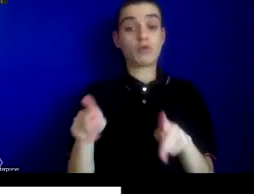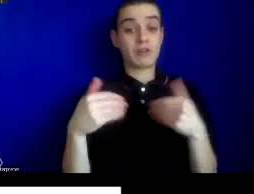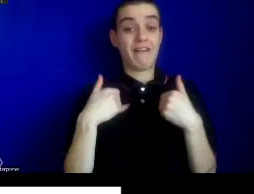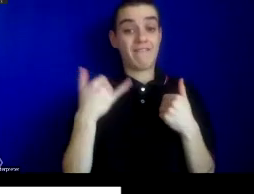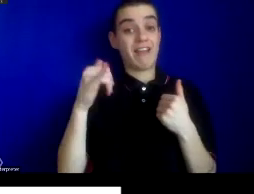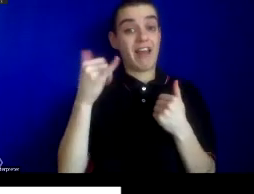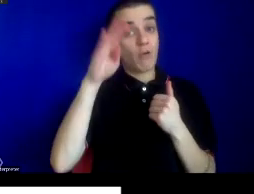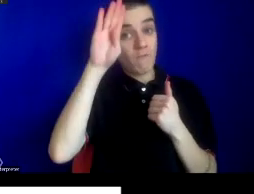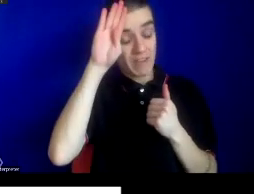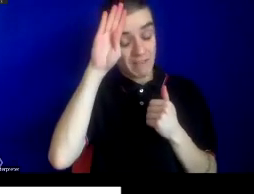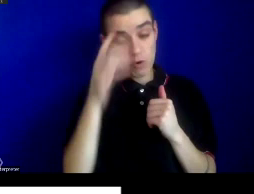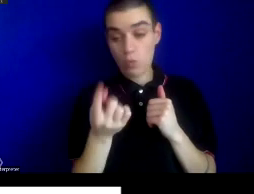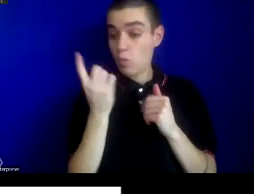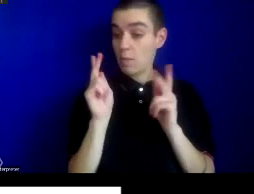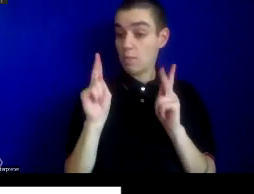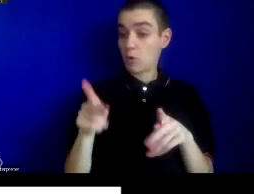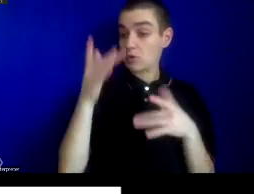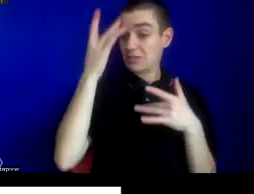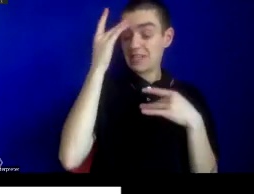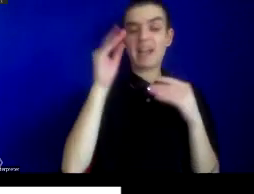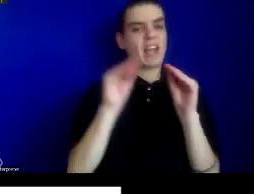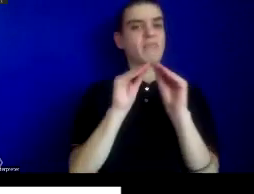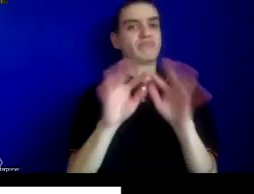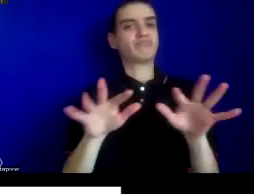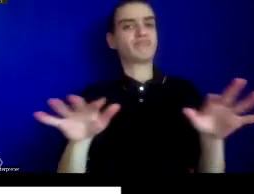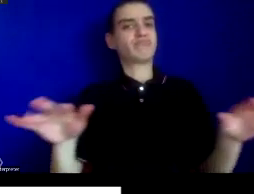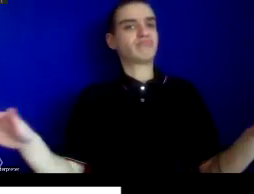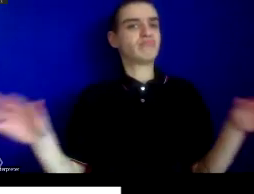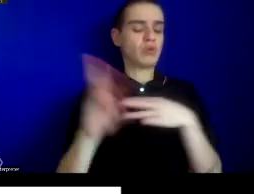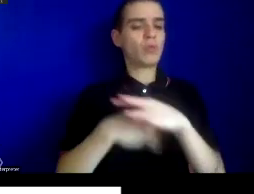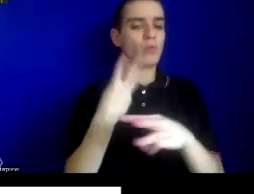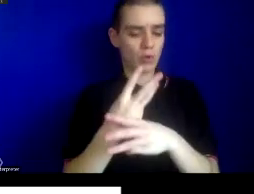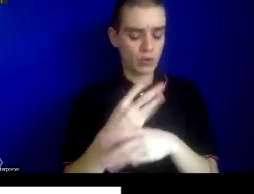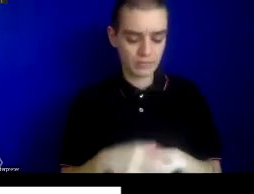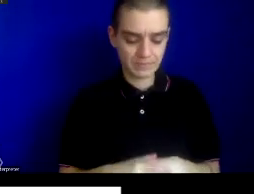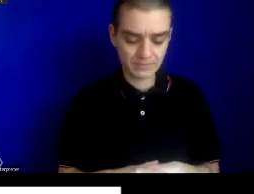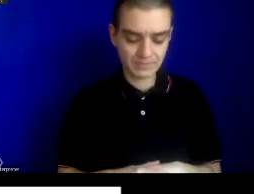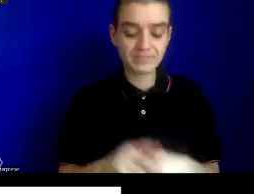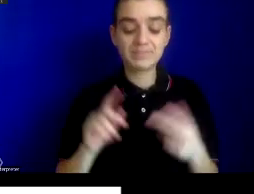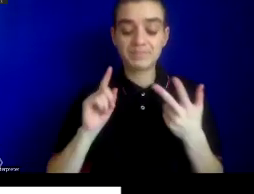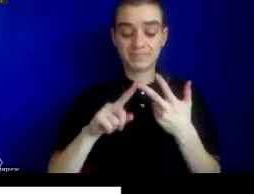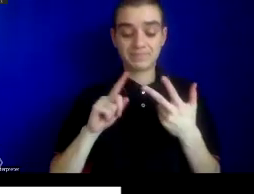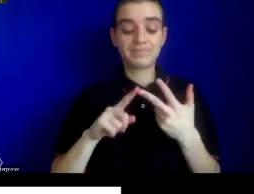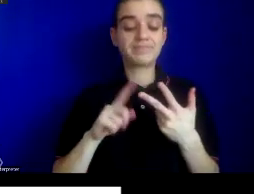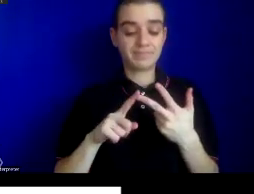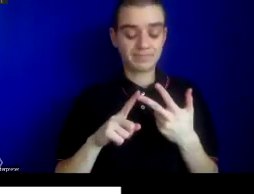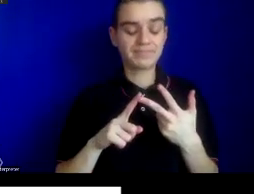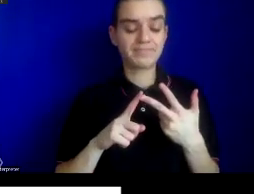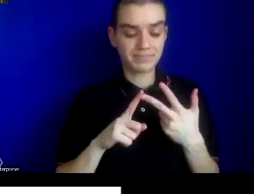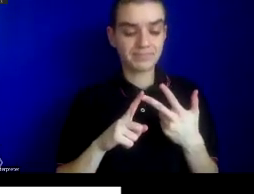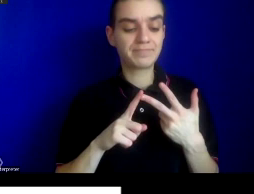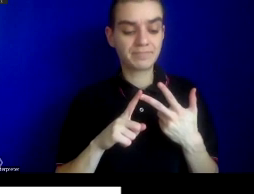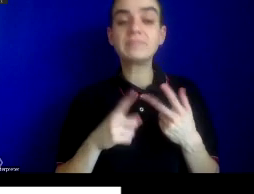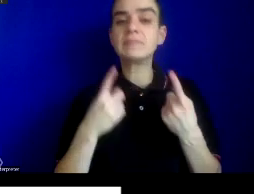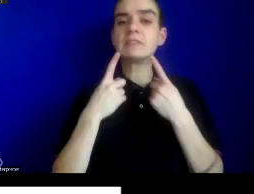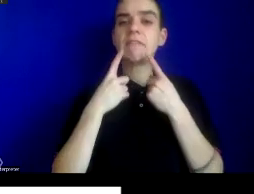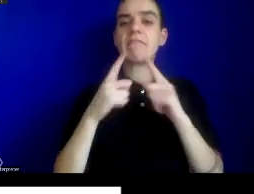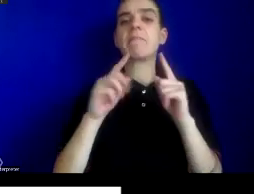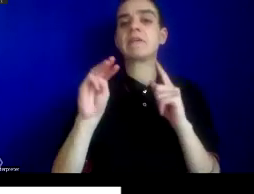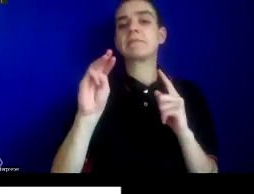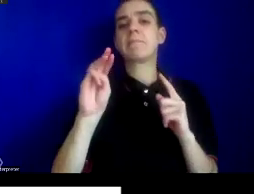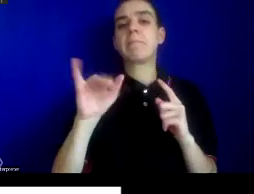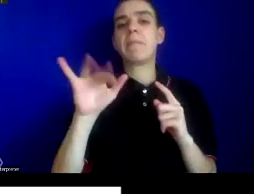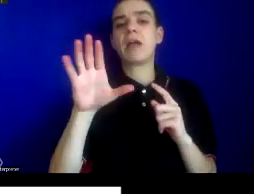of devastating the rest of the world. Finally, the quote from noted microbiologist and Nobel